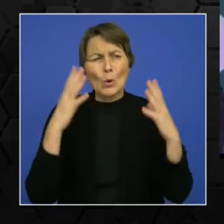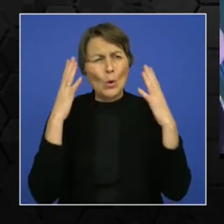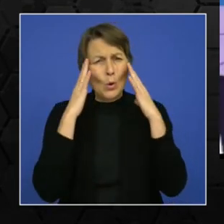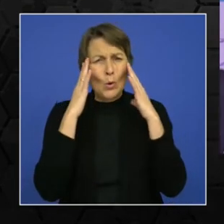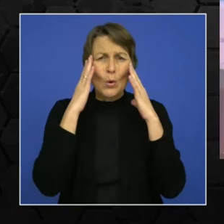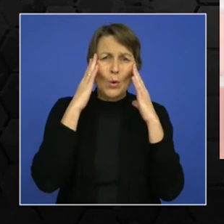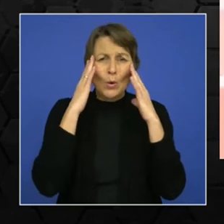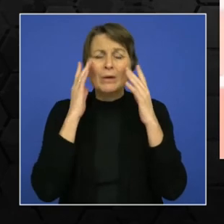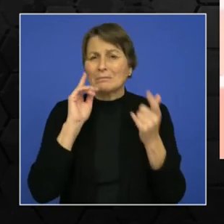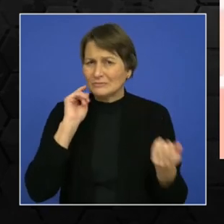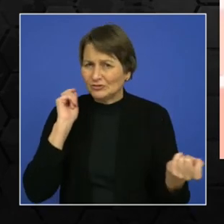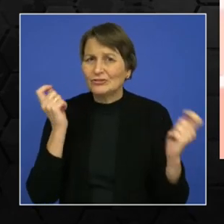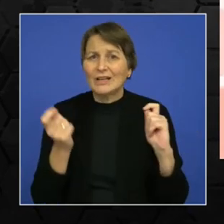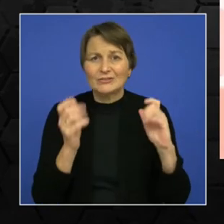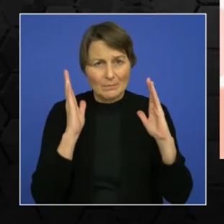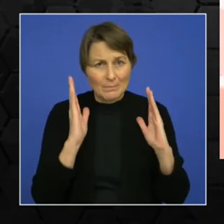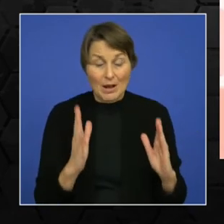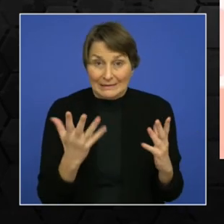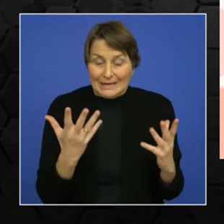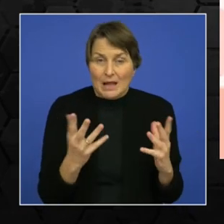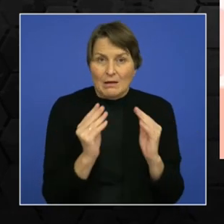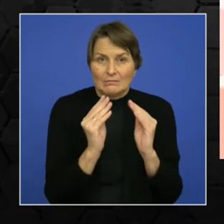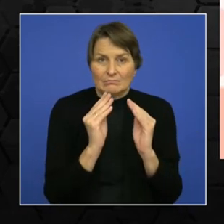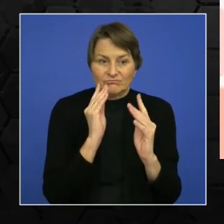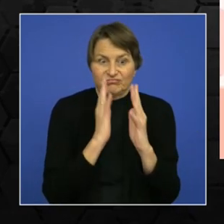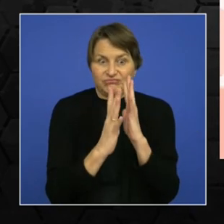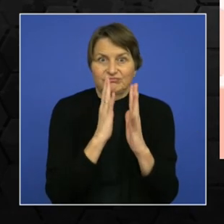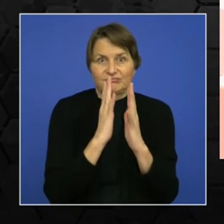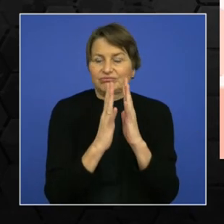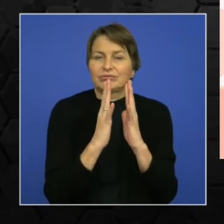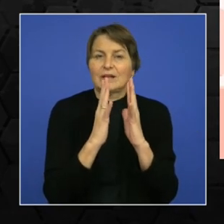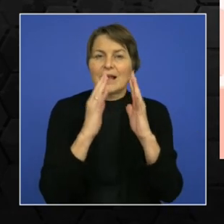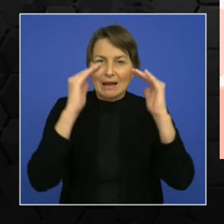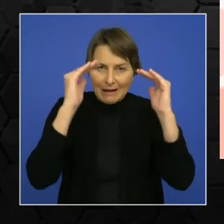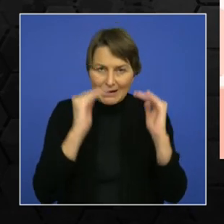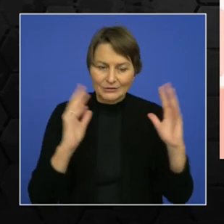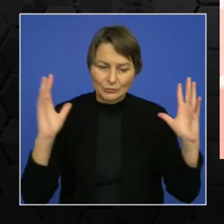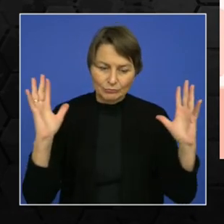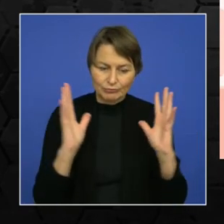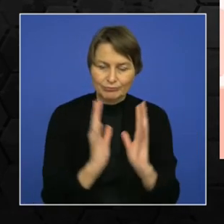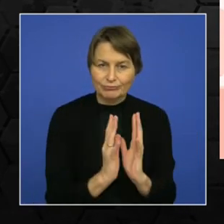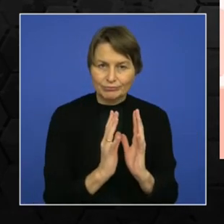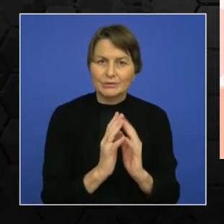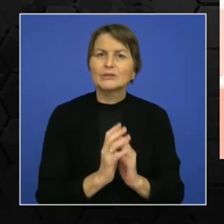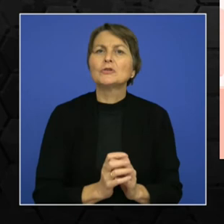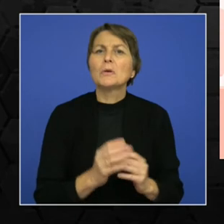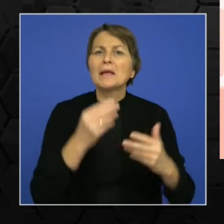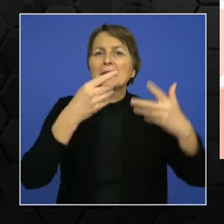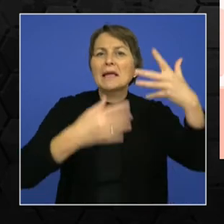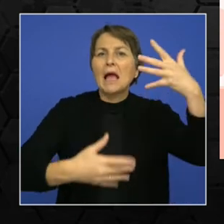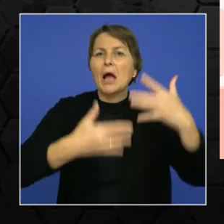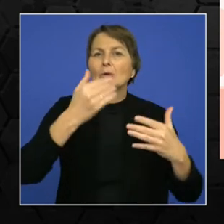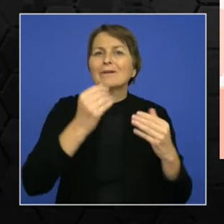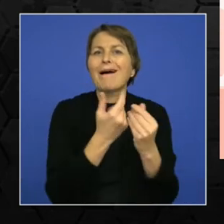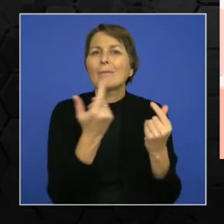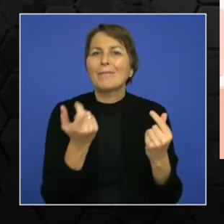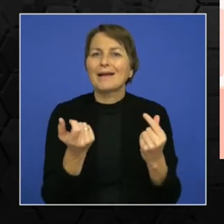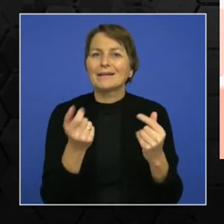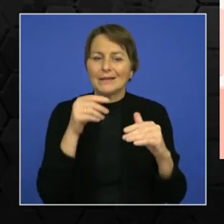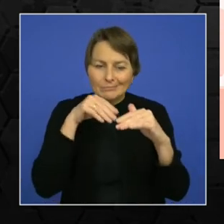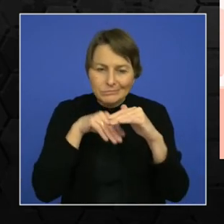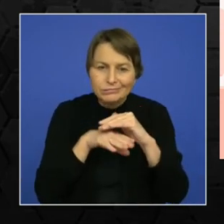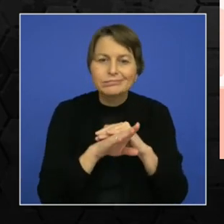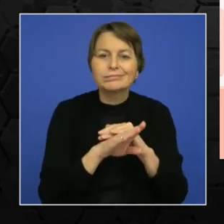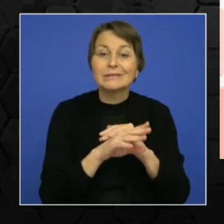needs to be checked. So solution for it are automatic passenger counters. So as you can see here, there is this bar, this infrared bar